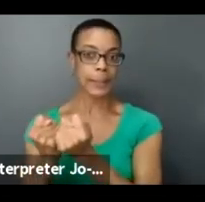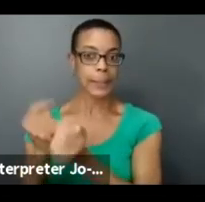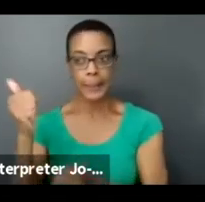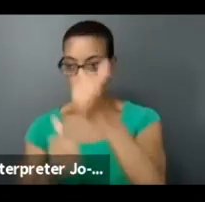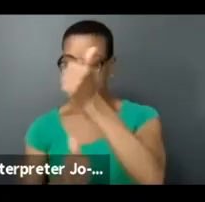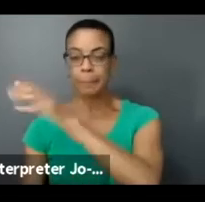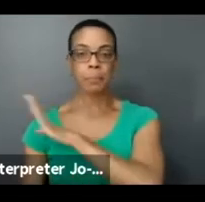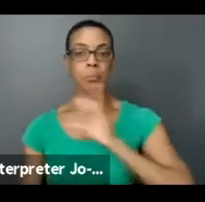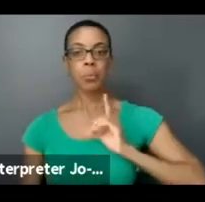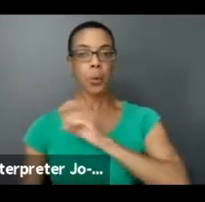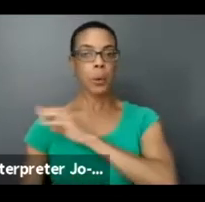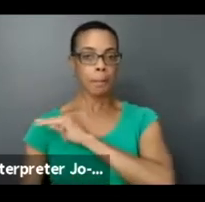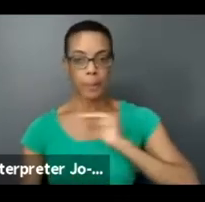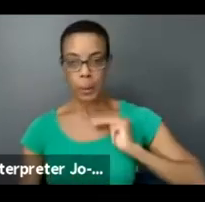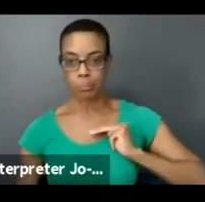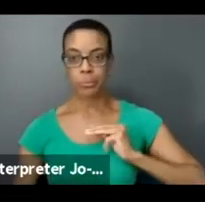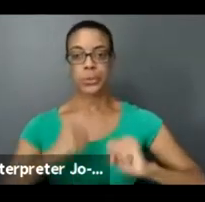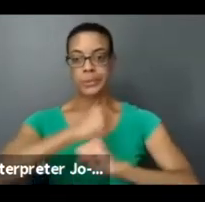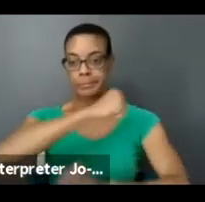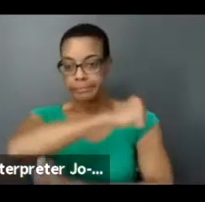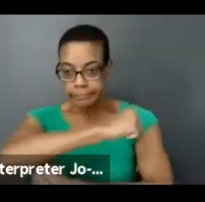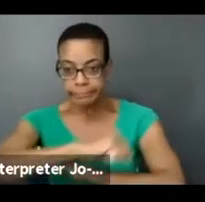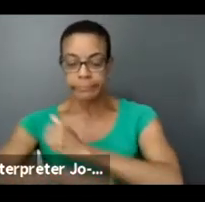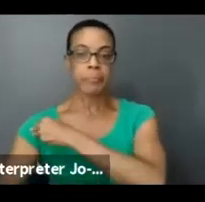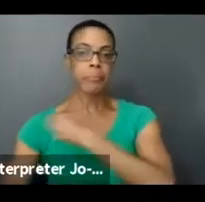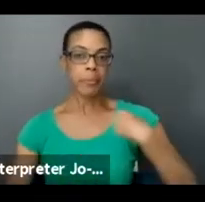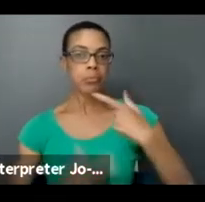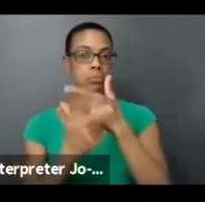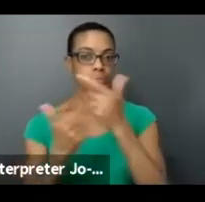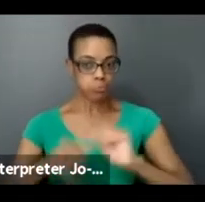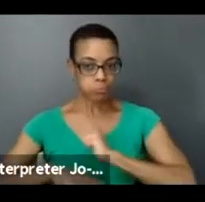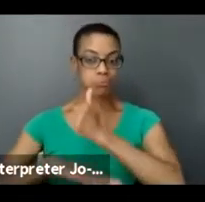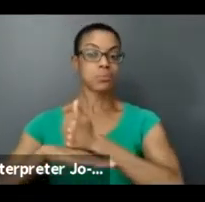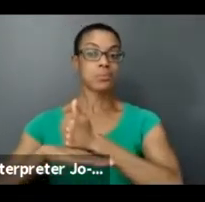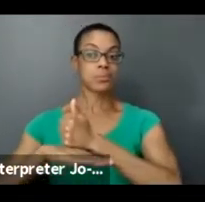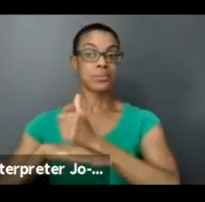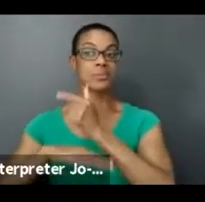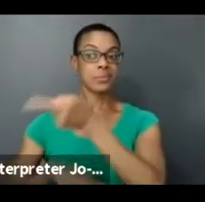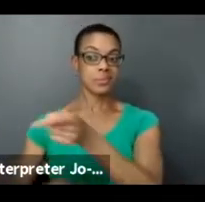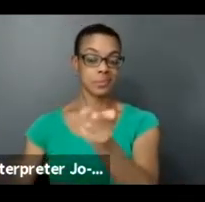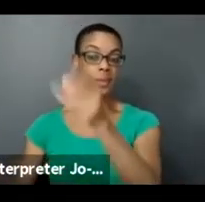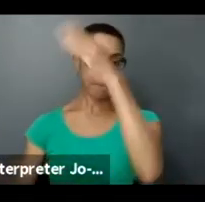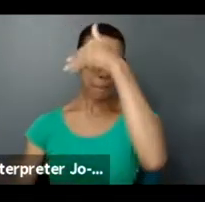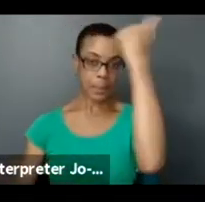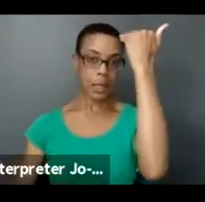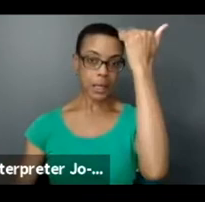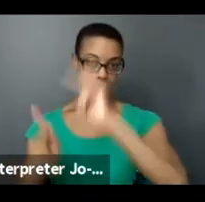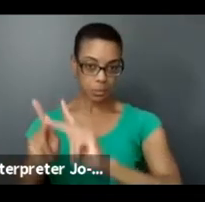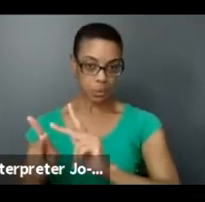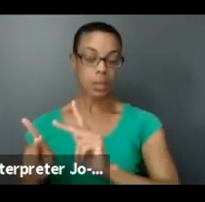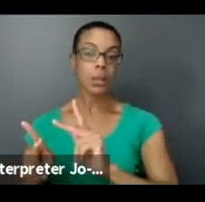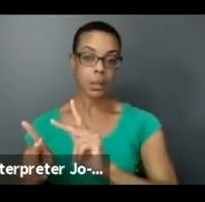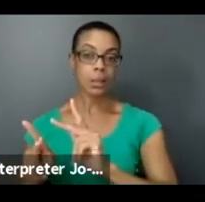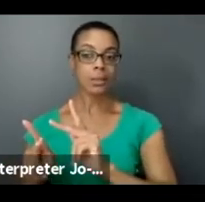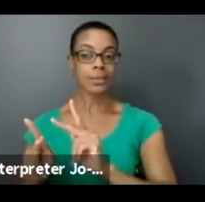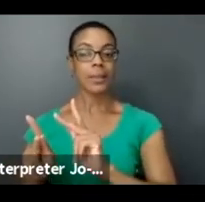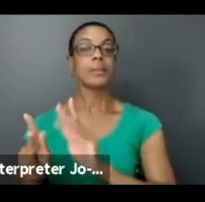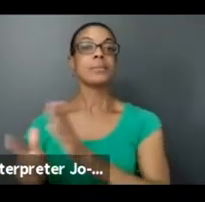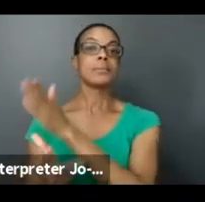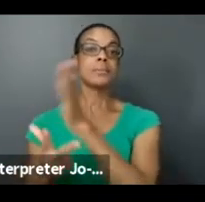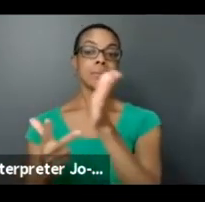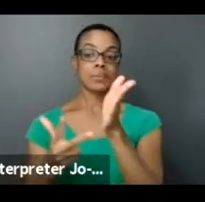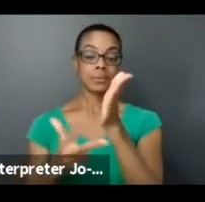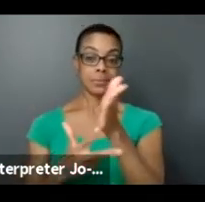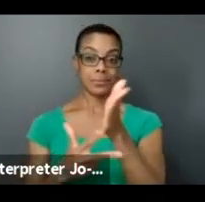members, founding members, et cetera, should be Black and Black-focused, which means that